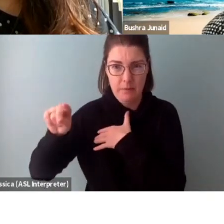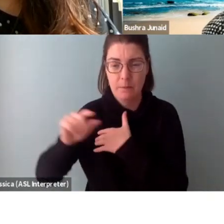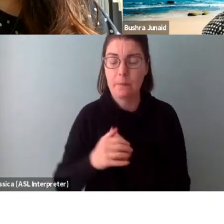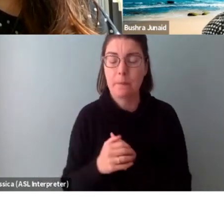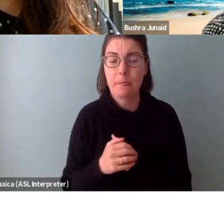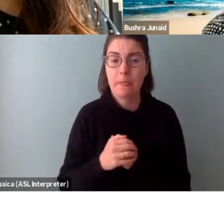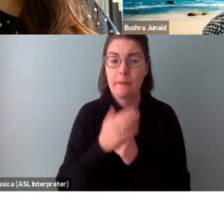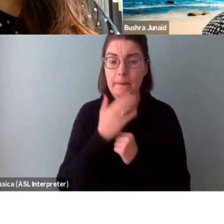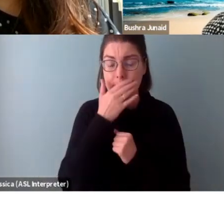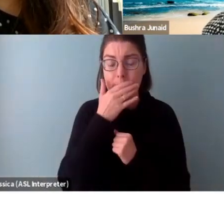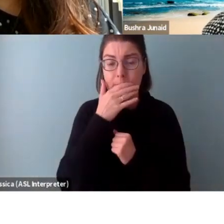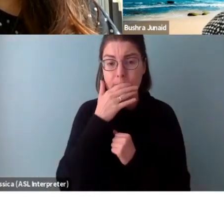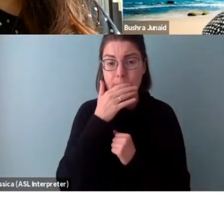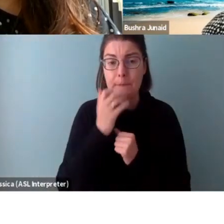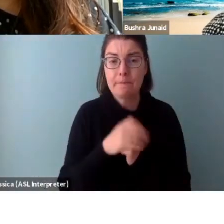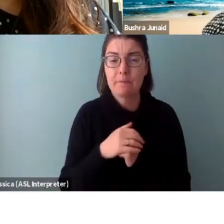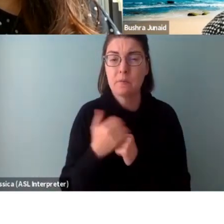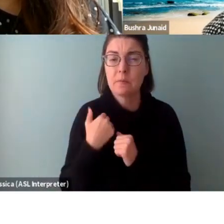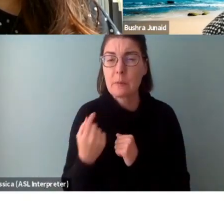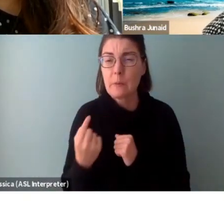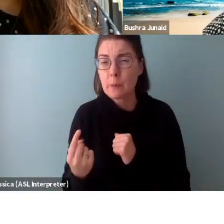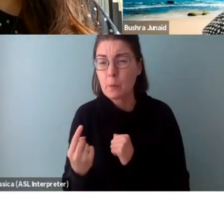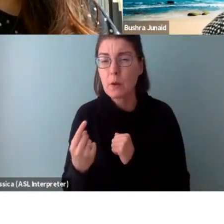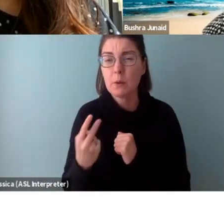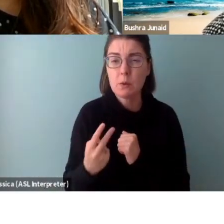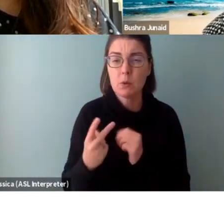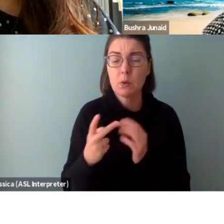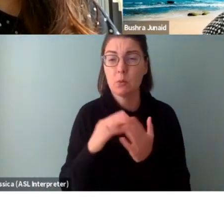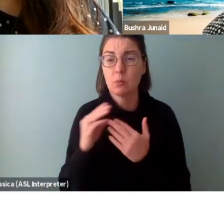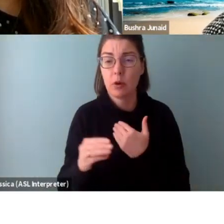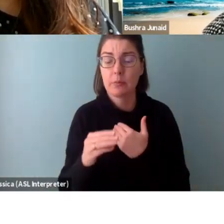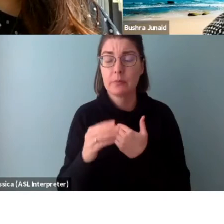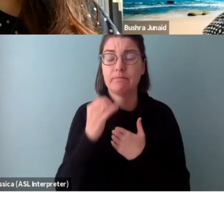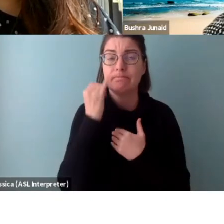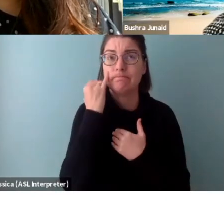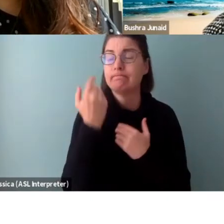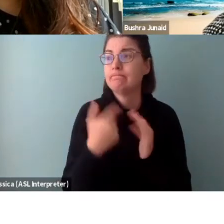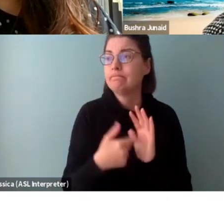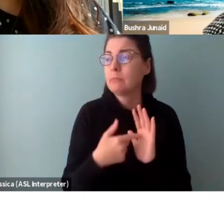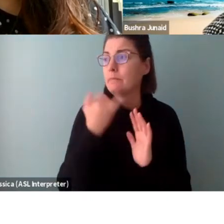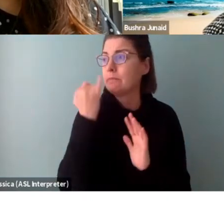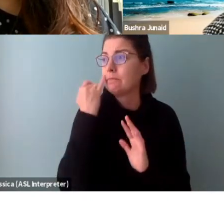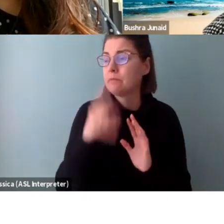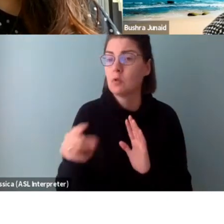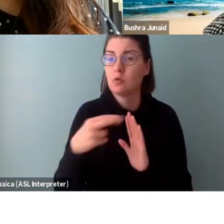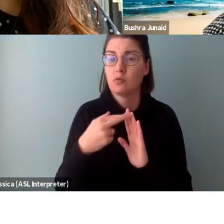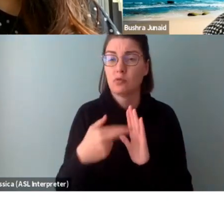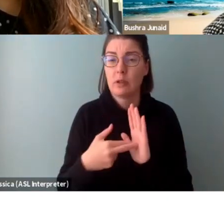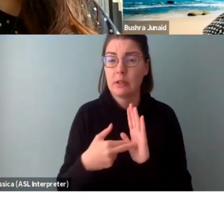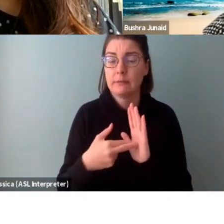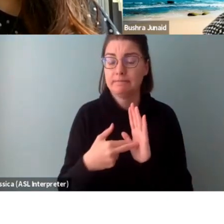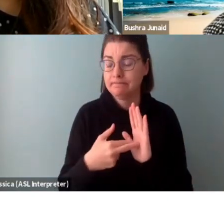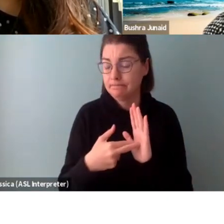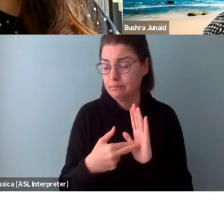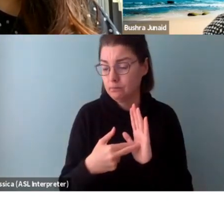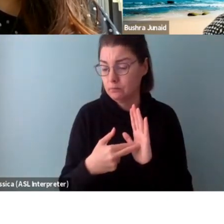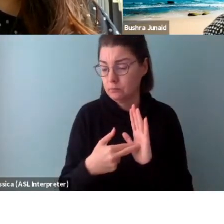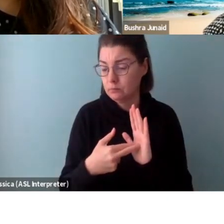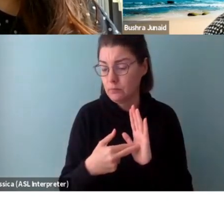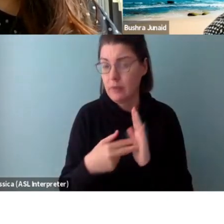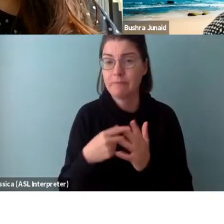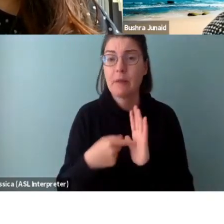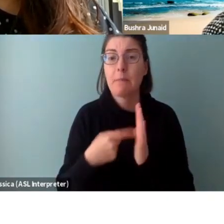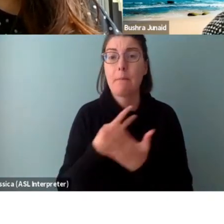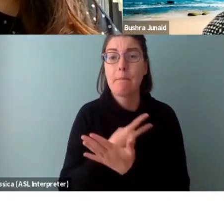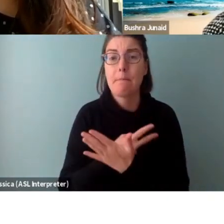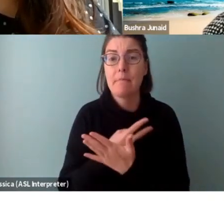And there are one or two programs where if you are enrolled in a master's